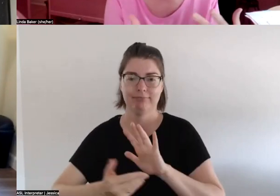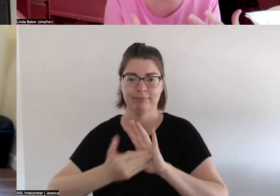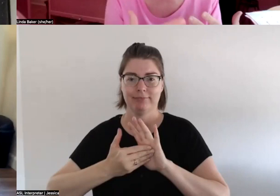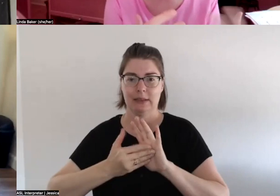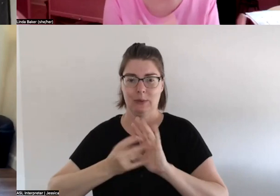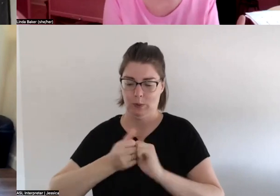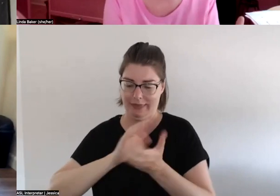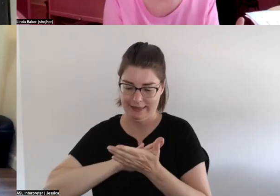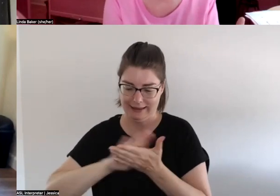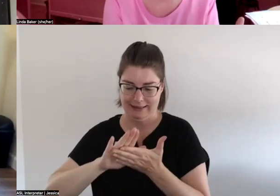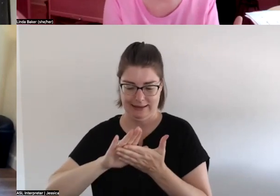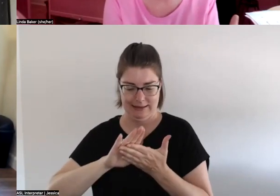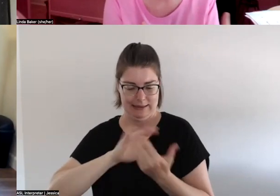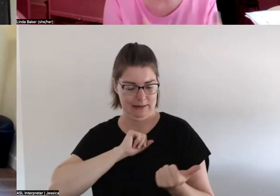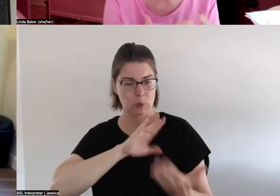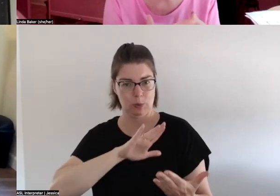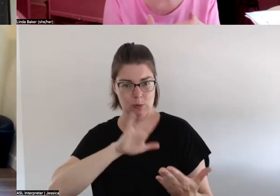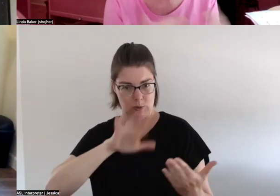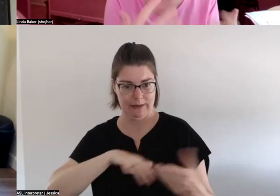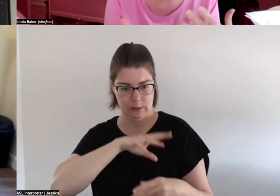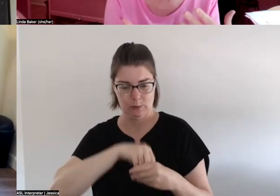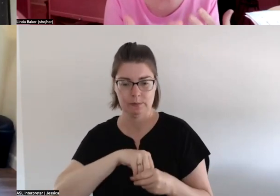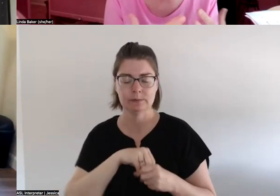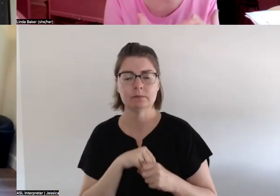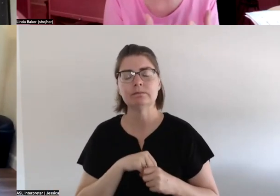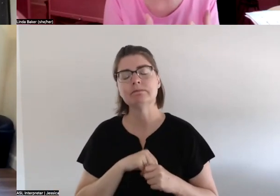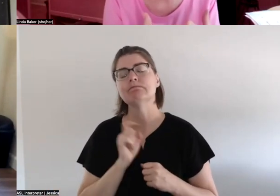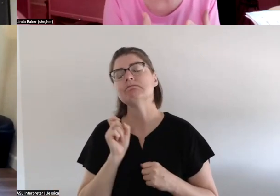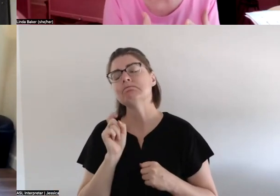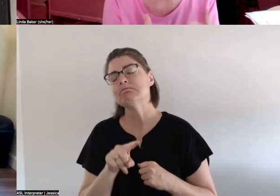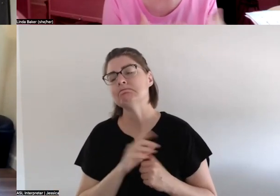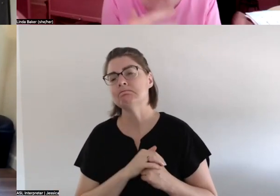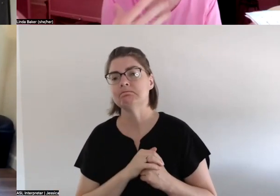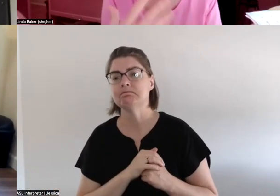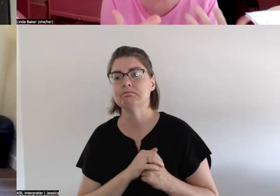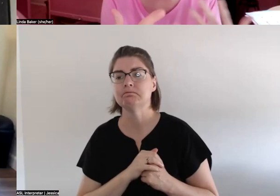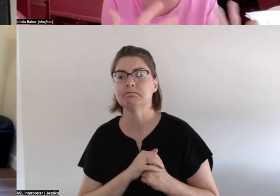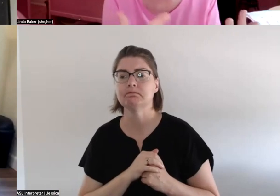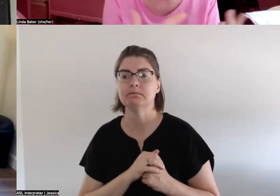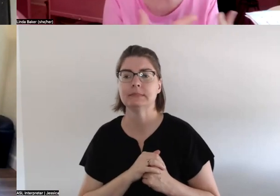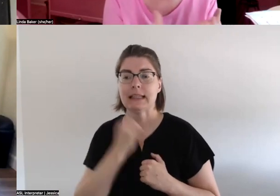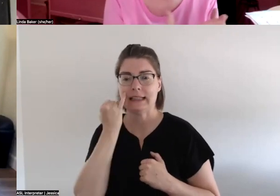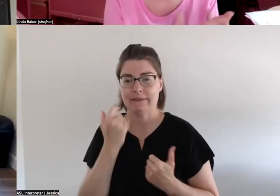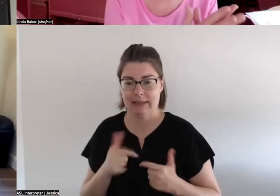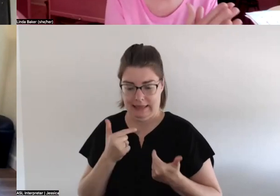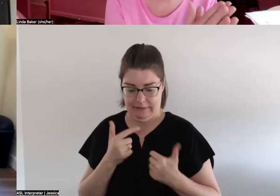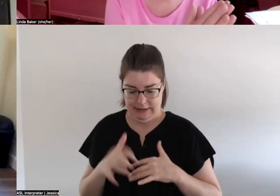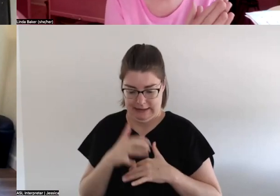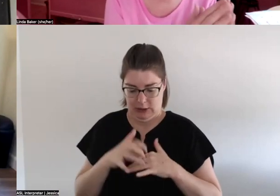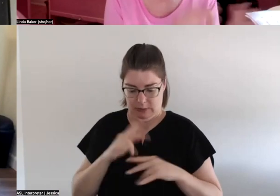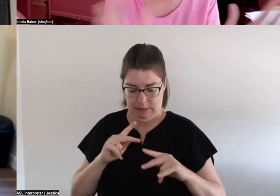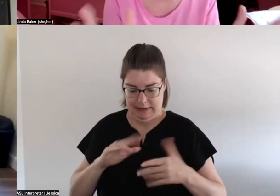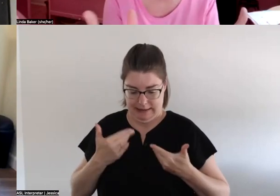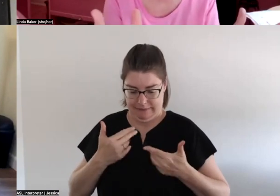cleansing practices what about when in urban indigenous people are